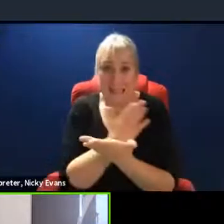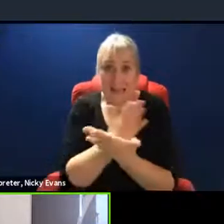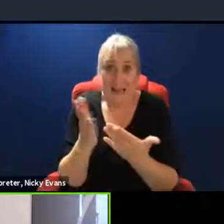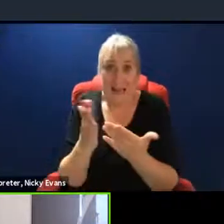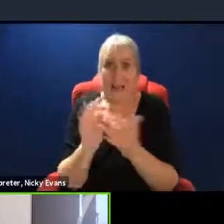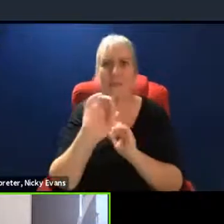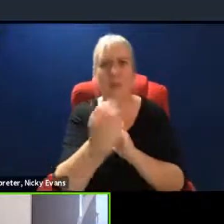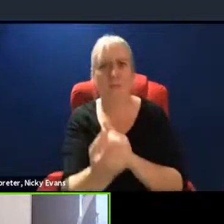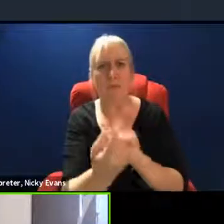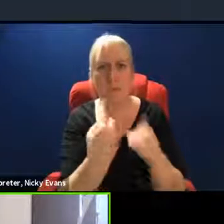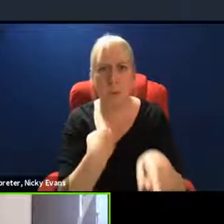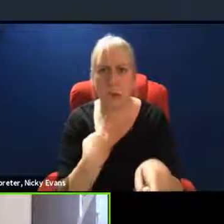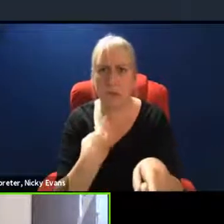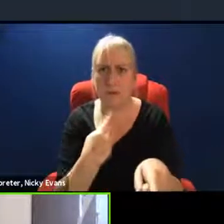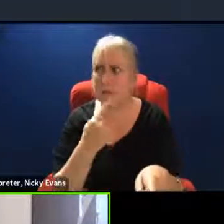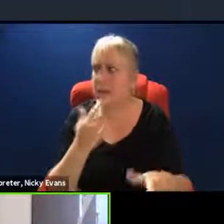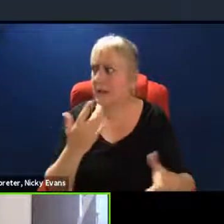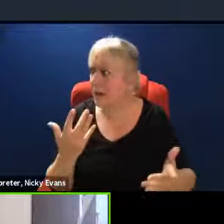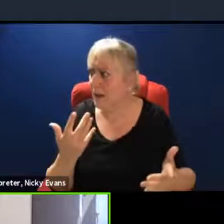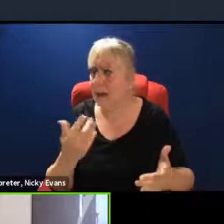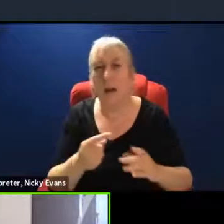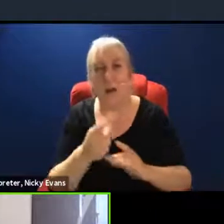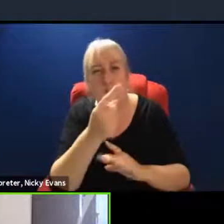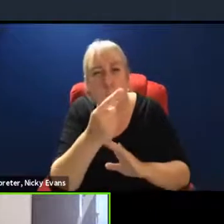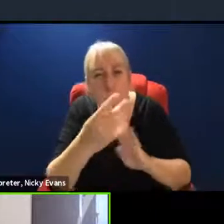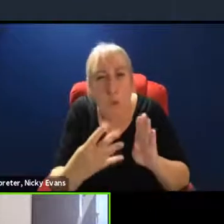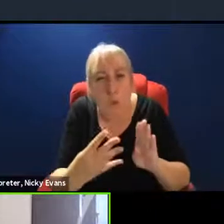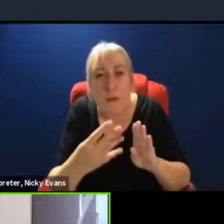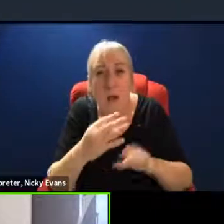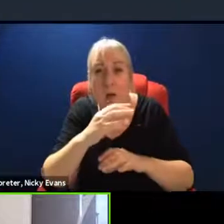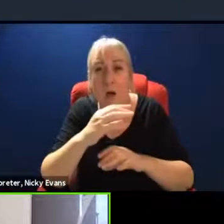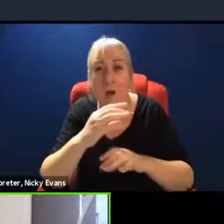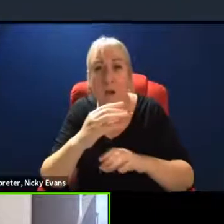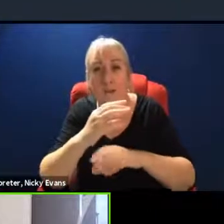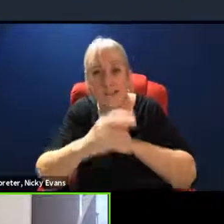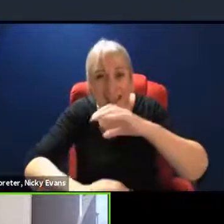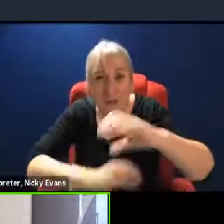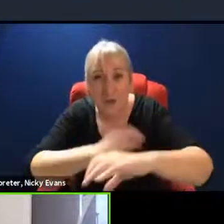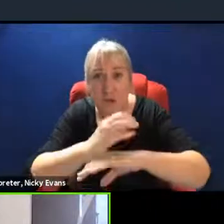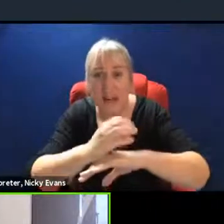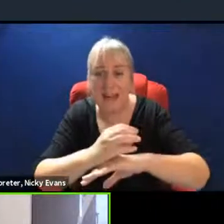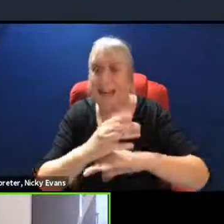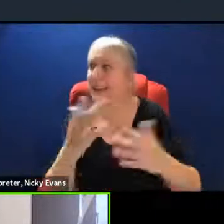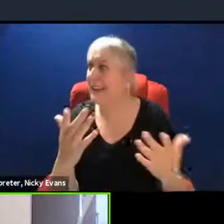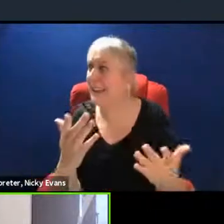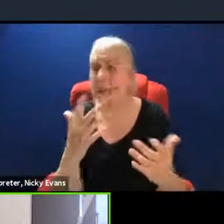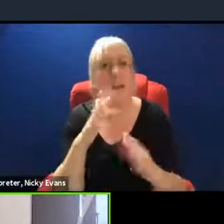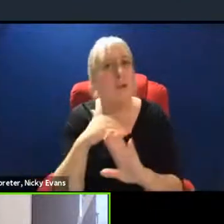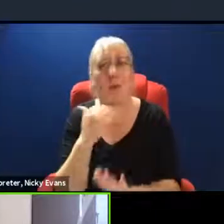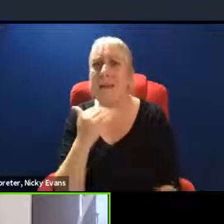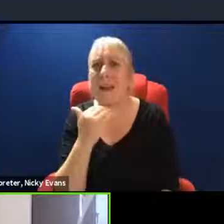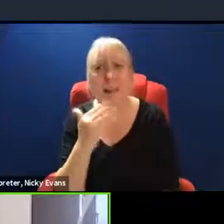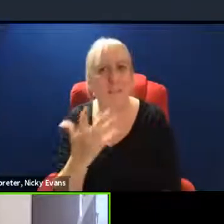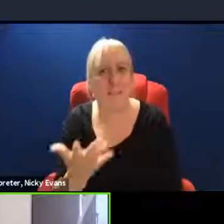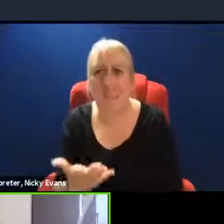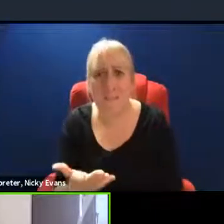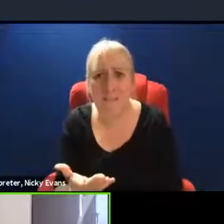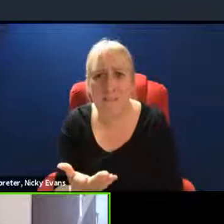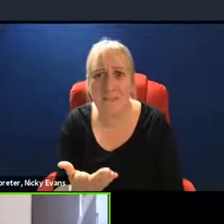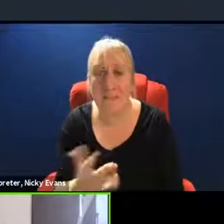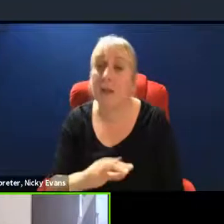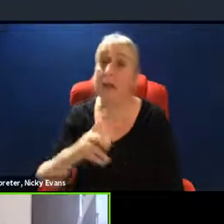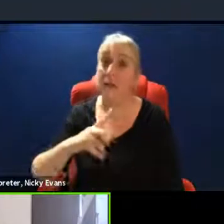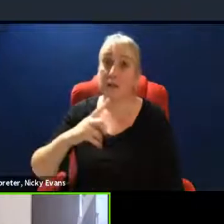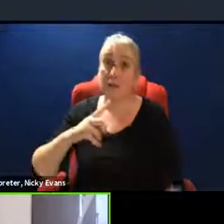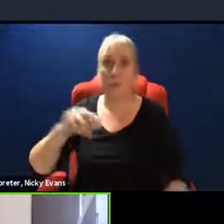years, those quarter of a century has been utterly, utterly inadequate. We're supposed to be ratcheting up at